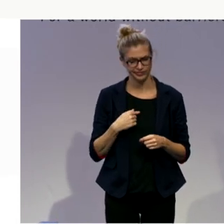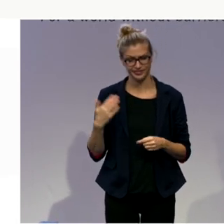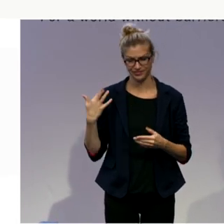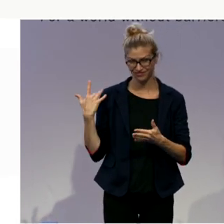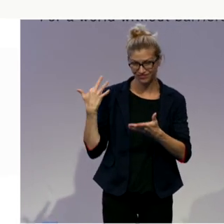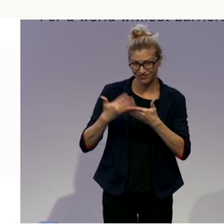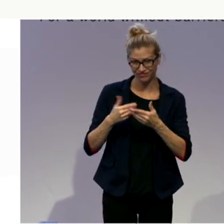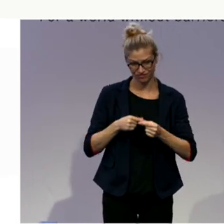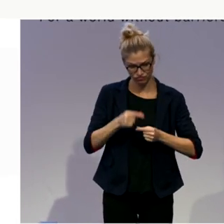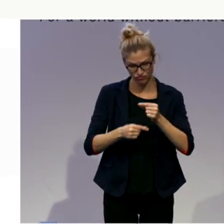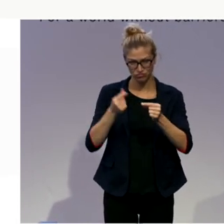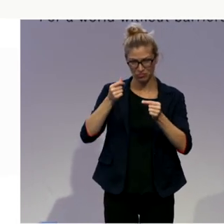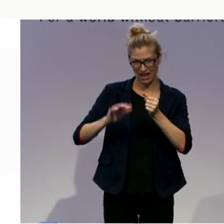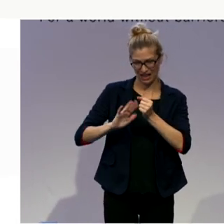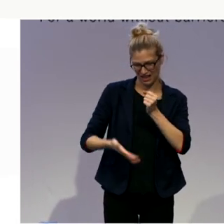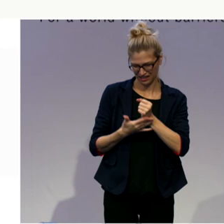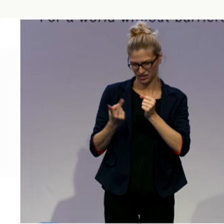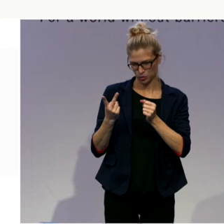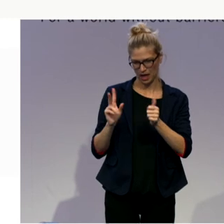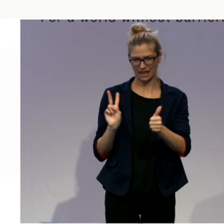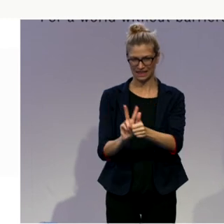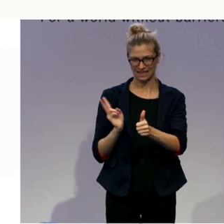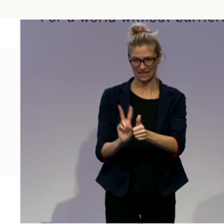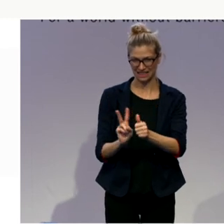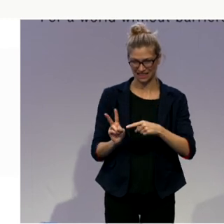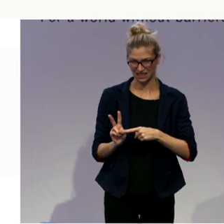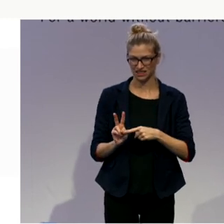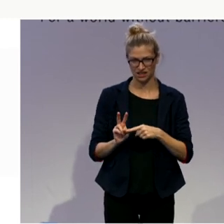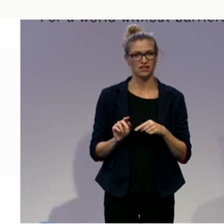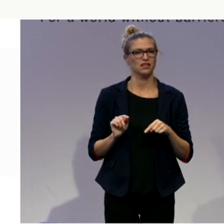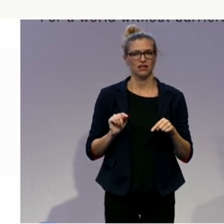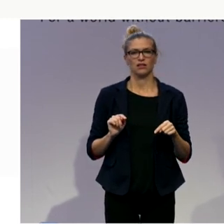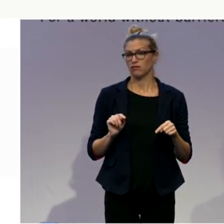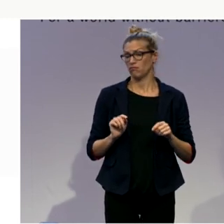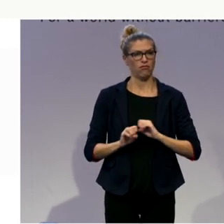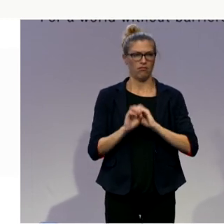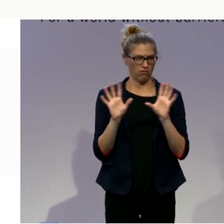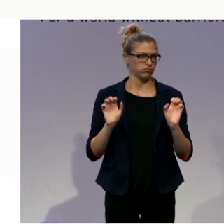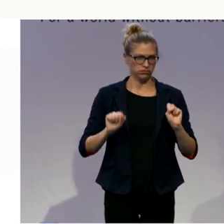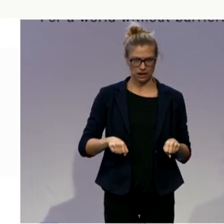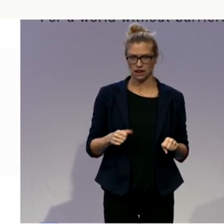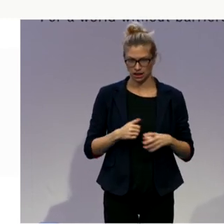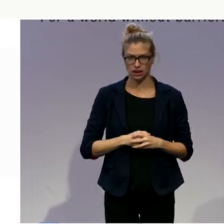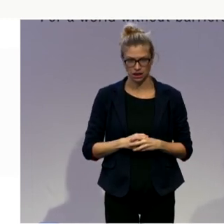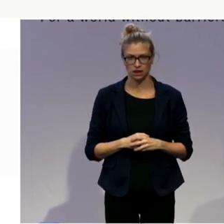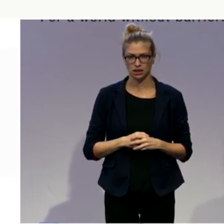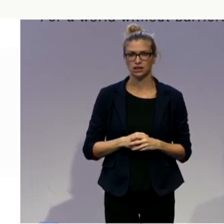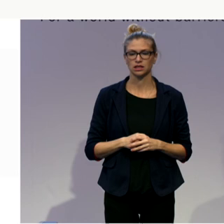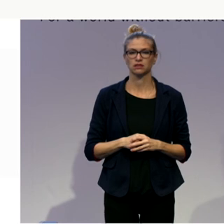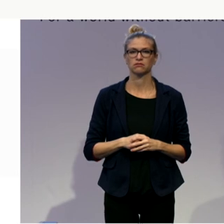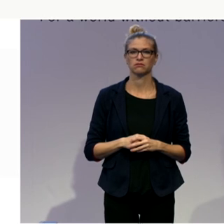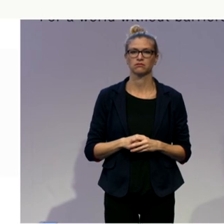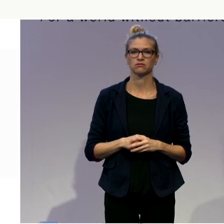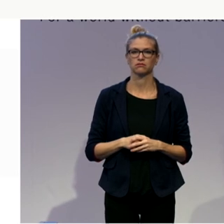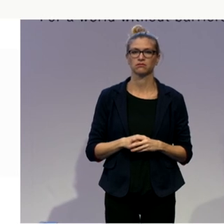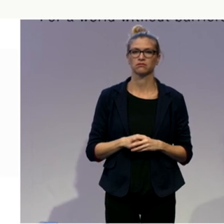and personal assistance in it that prevents some of the major negative issues in it and that we